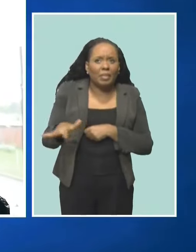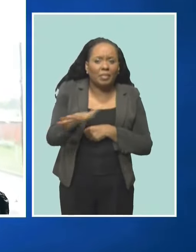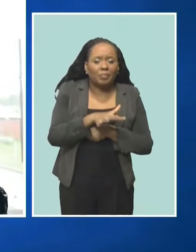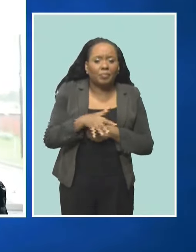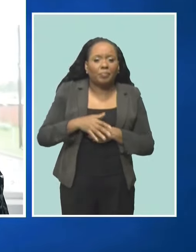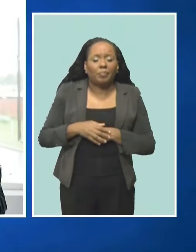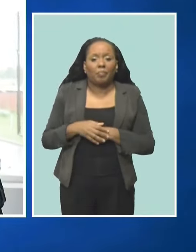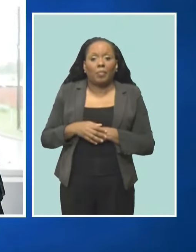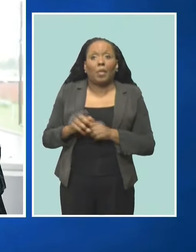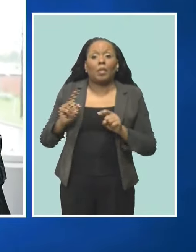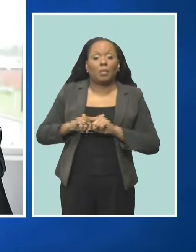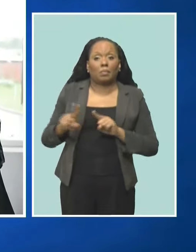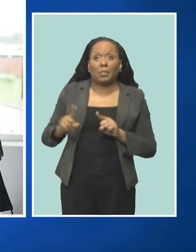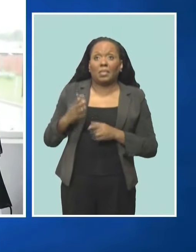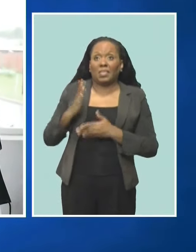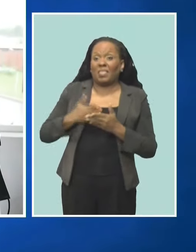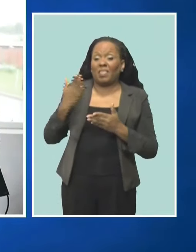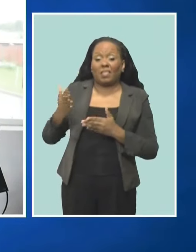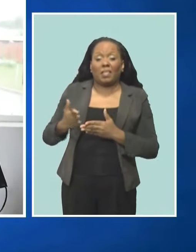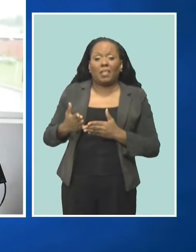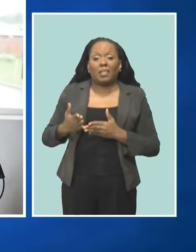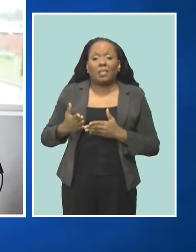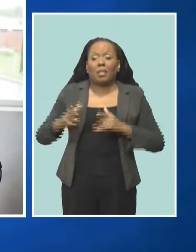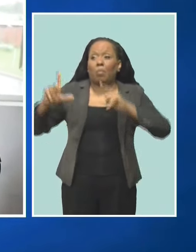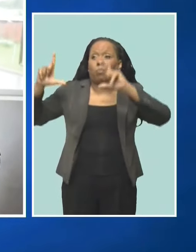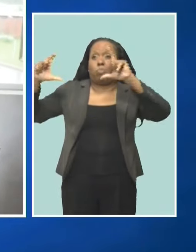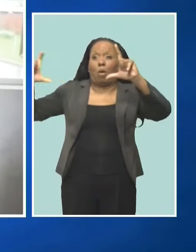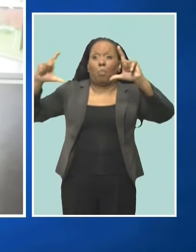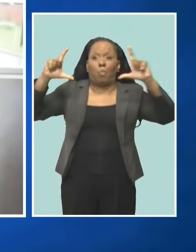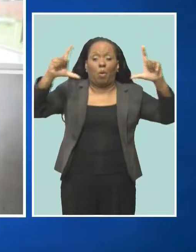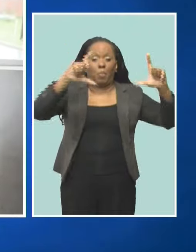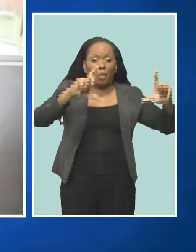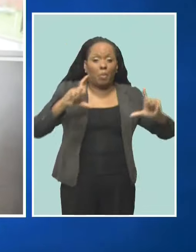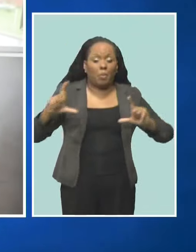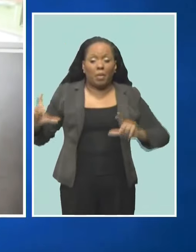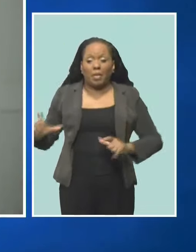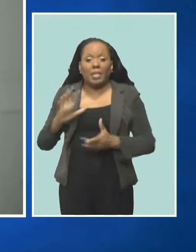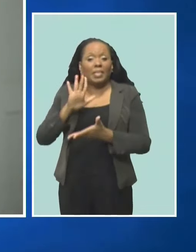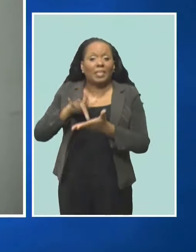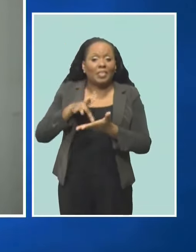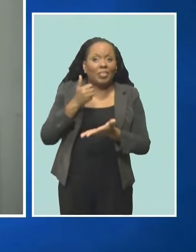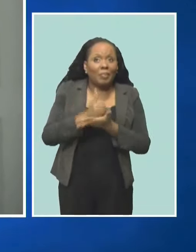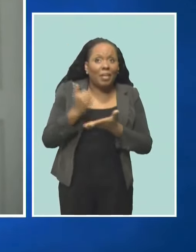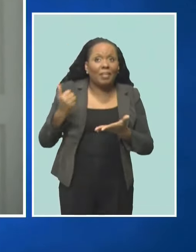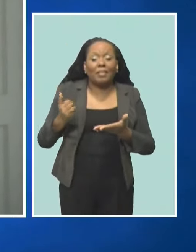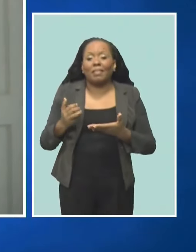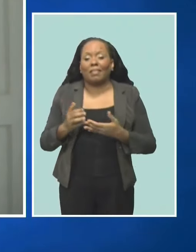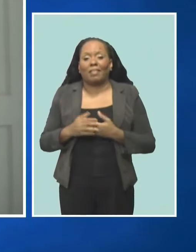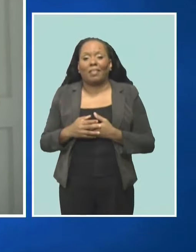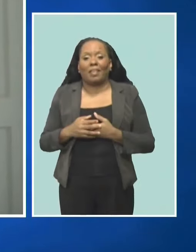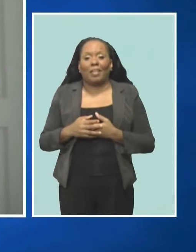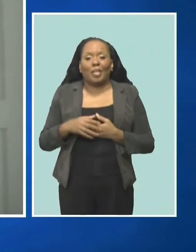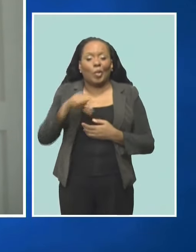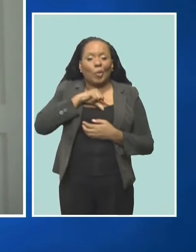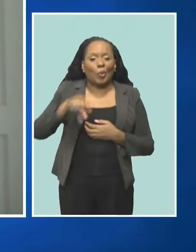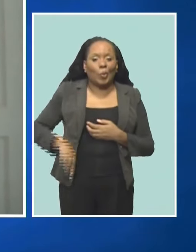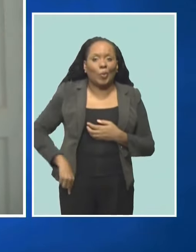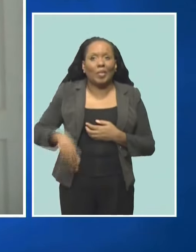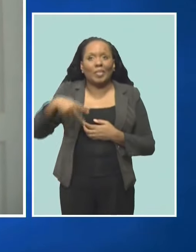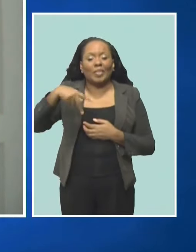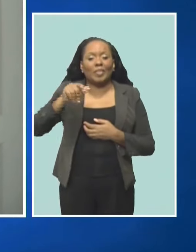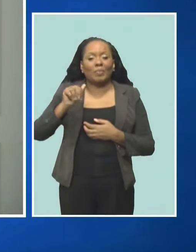MZ Pele's Visual Arts hang in the Queen's Smart Gallery, the Central Bank of Barbados, and the collection of Caribbean art,